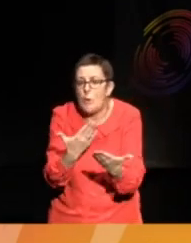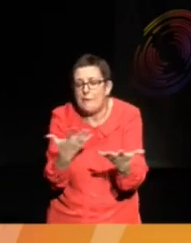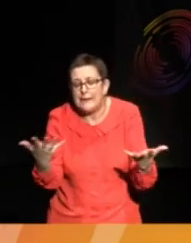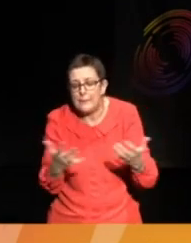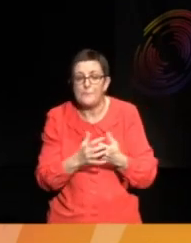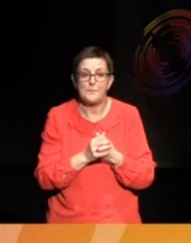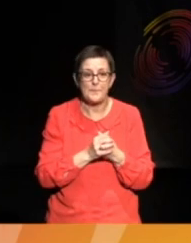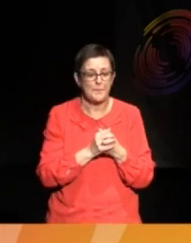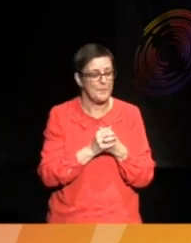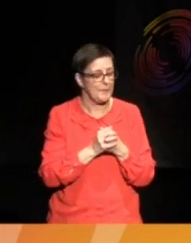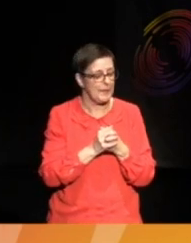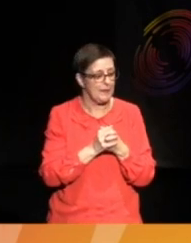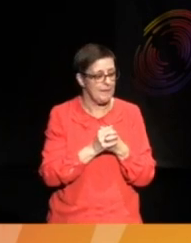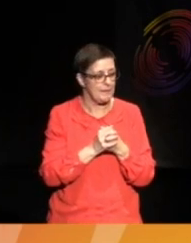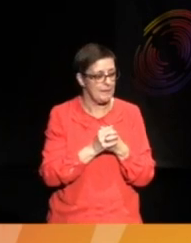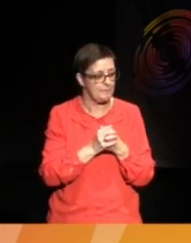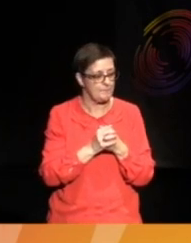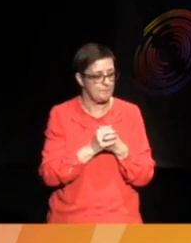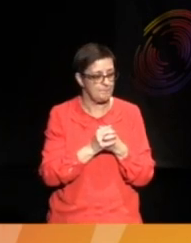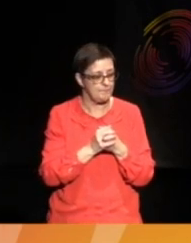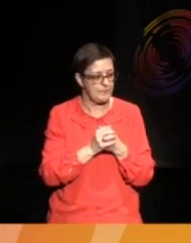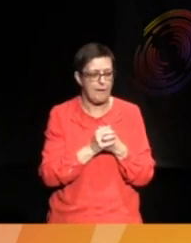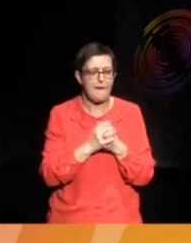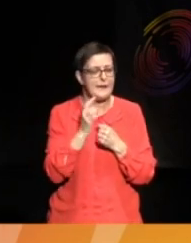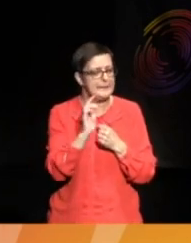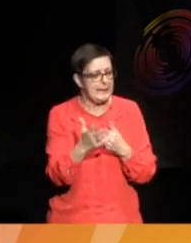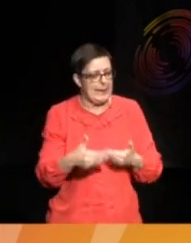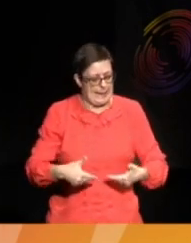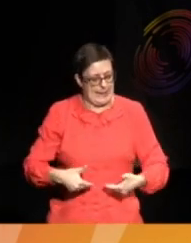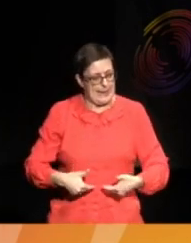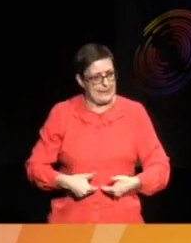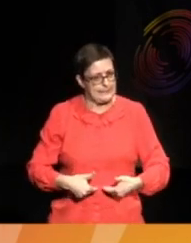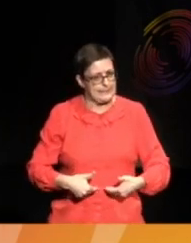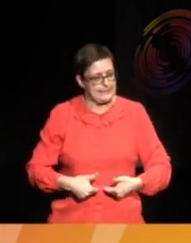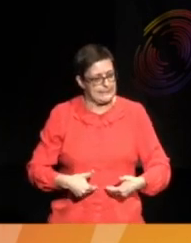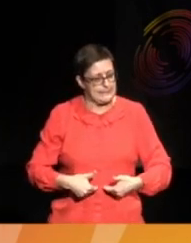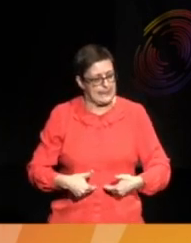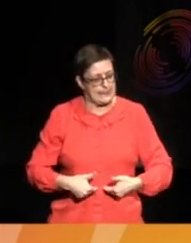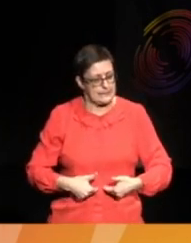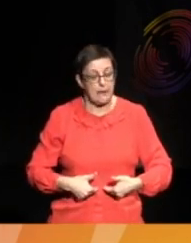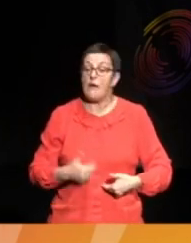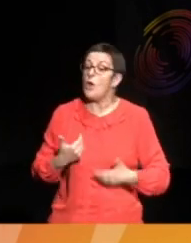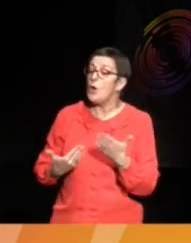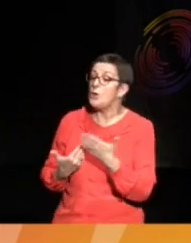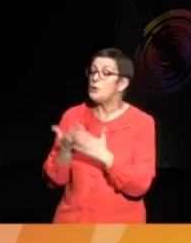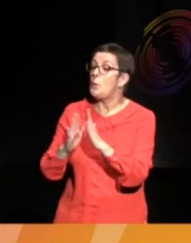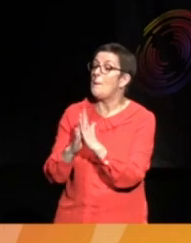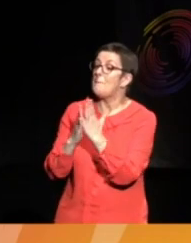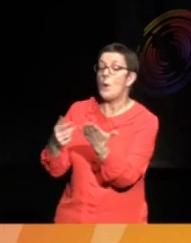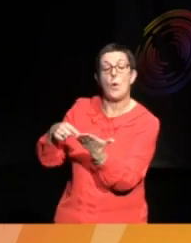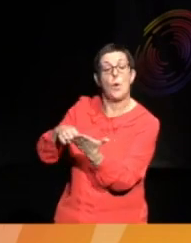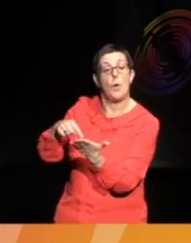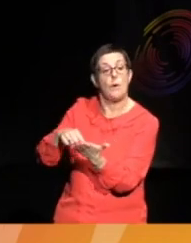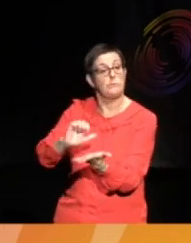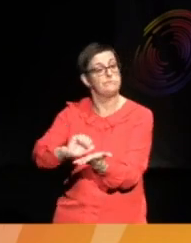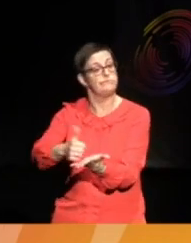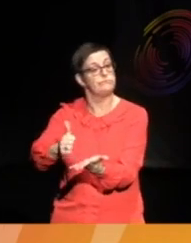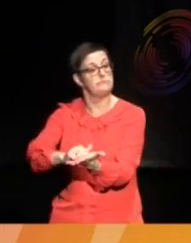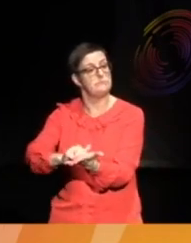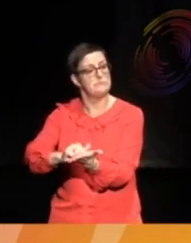I mean, it's, you know, it's instinct. So much of what we do. So my new book, Canto, is all about